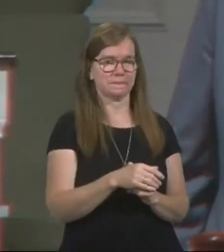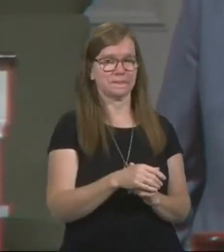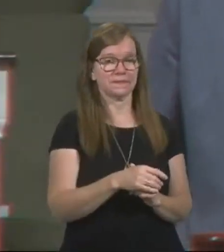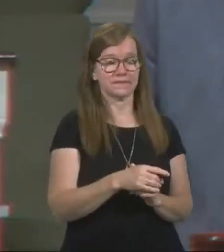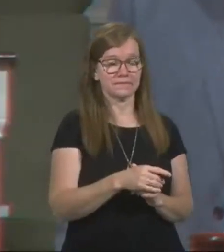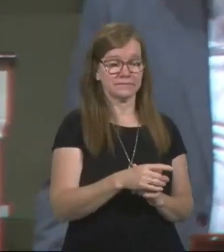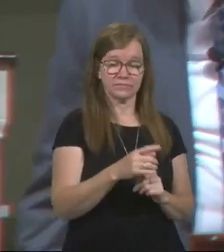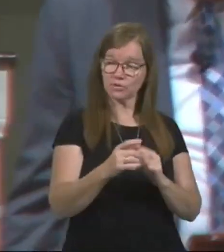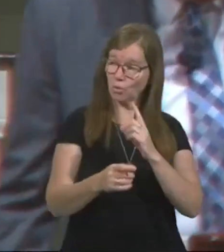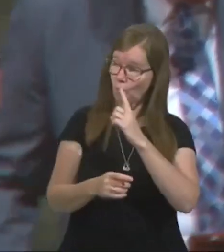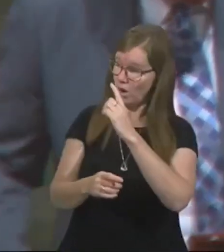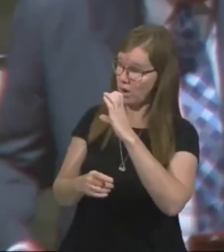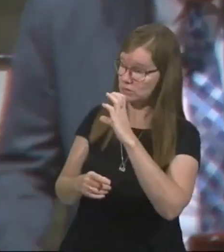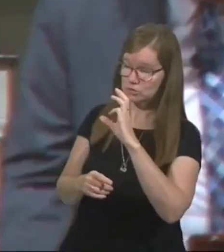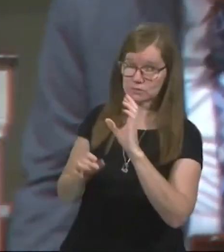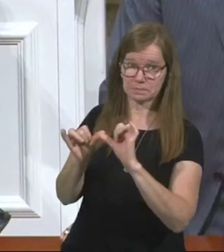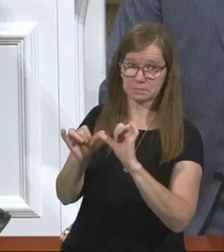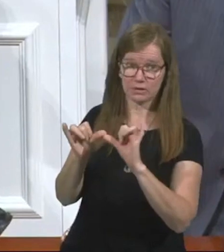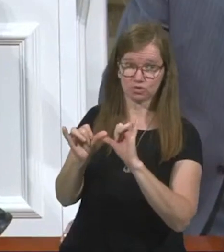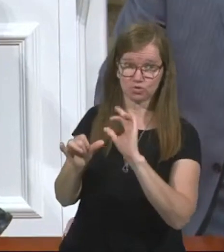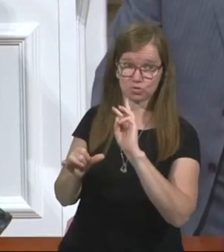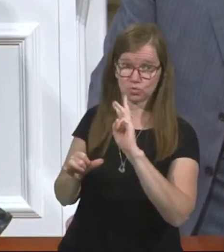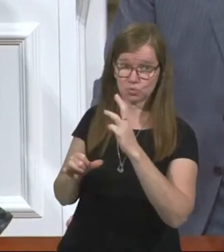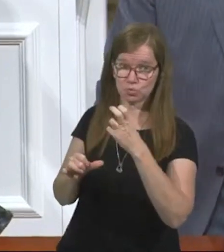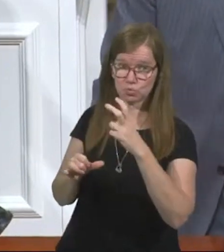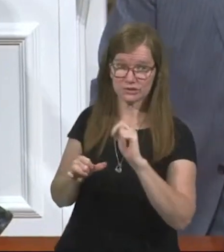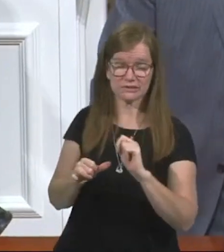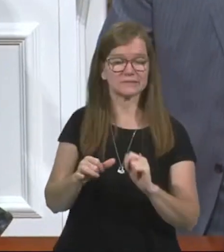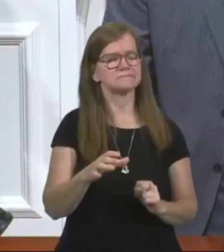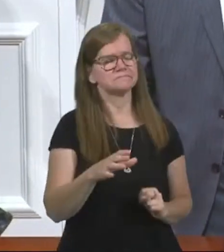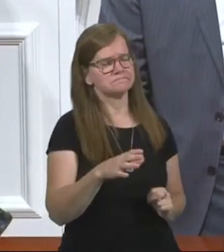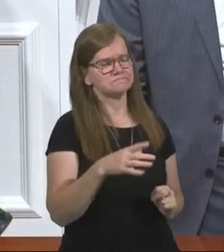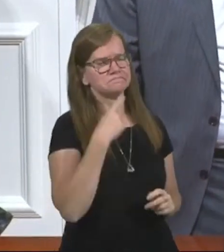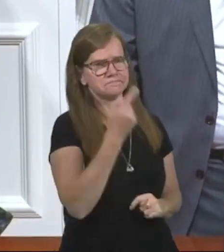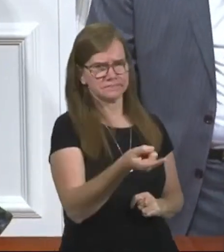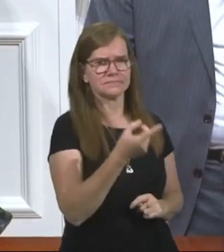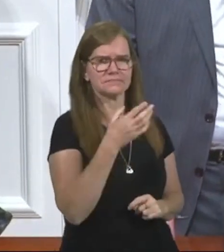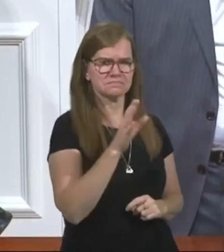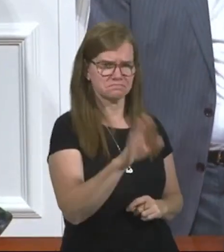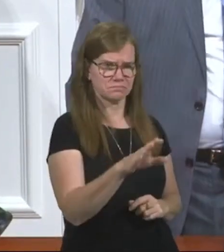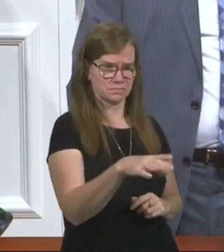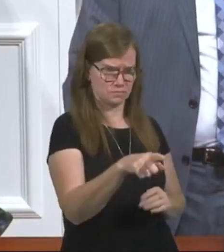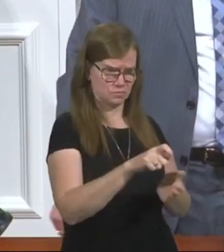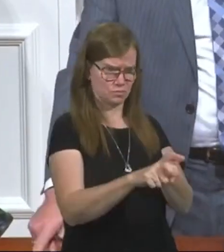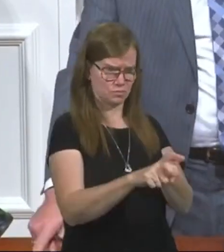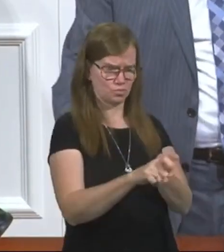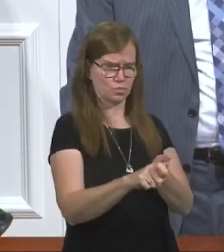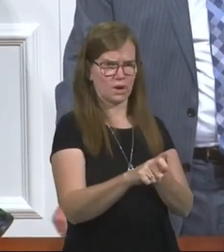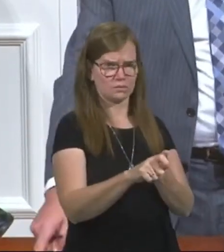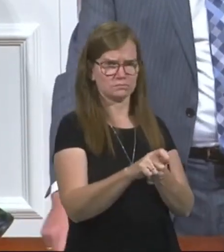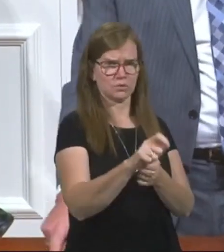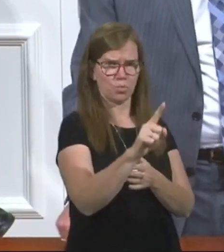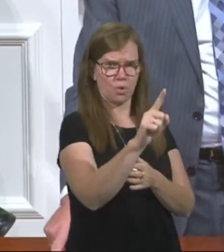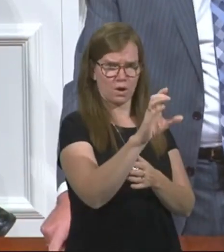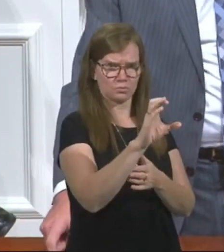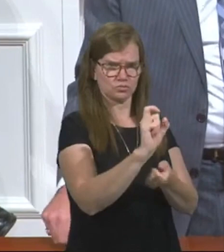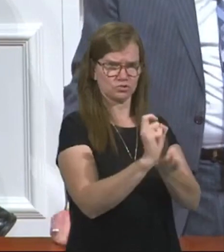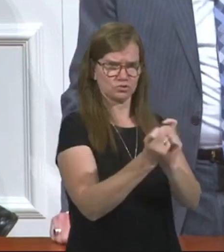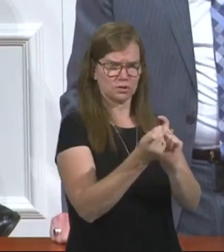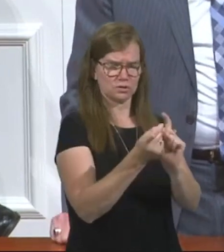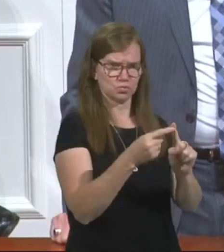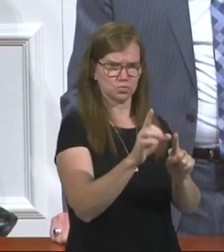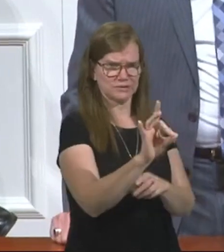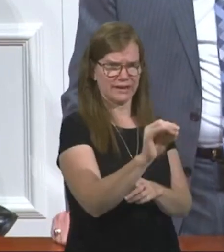he said, a hundred measures of wheat. And he said unto him, take thy bill and write four score. Let's change a hundred to 80.